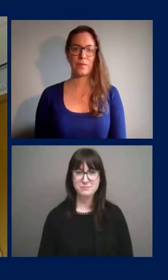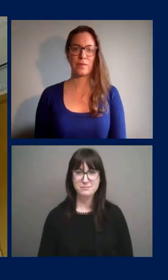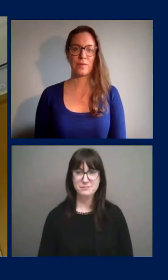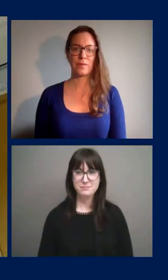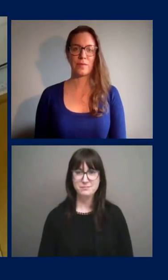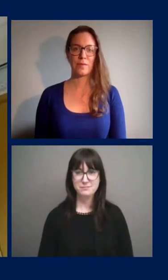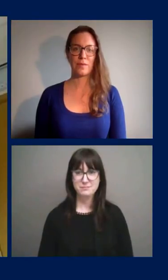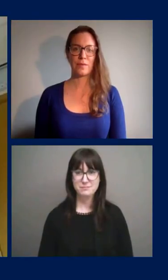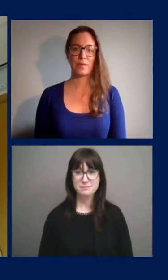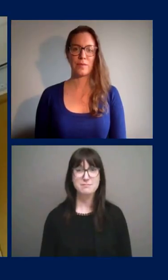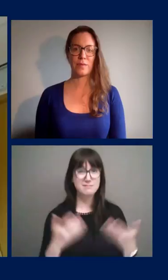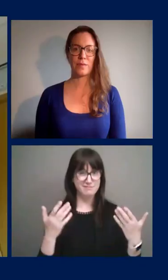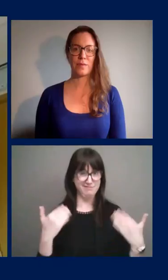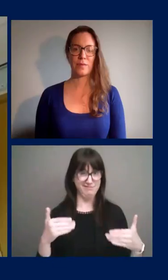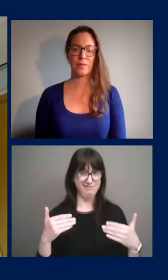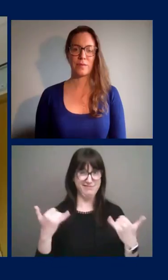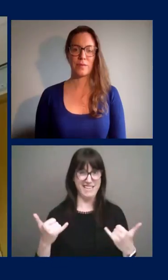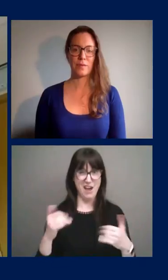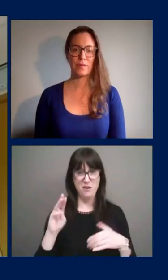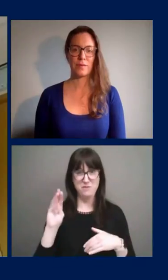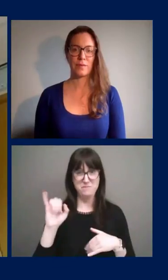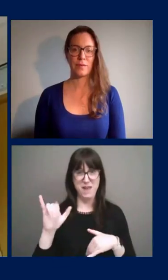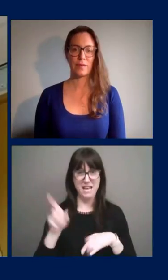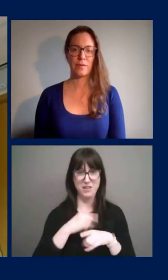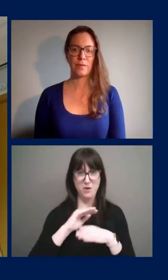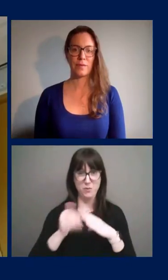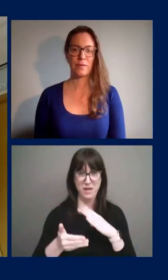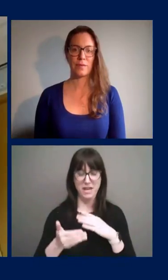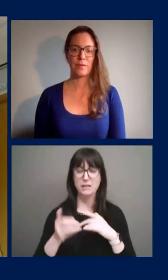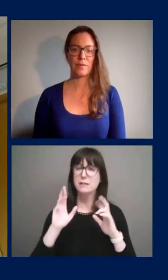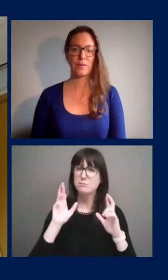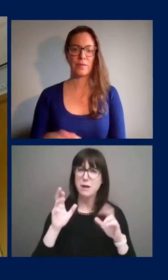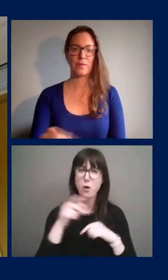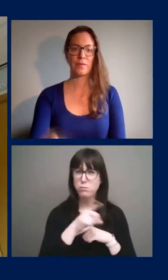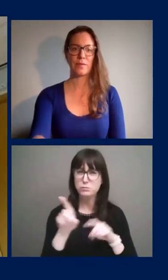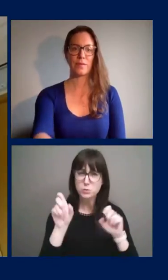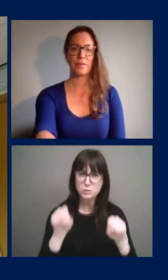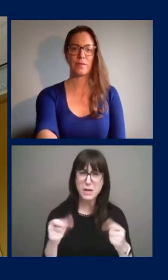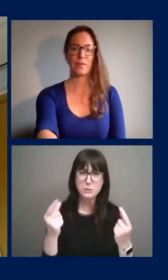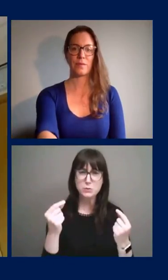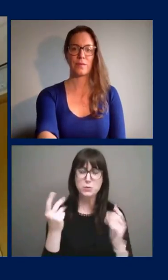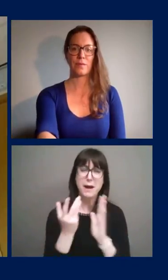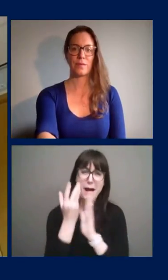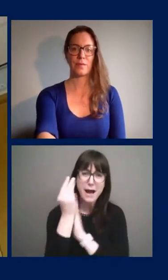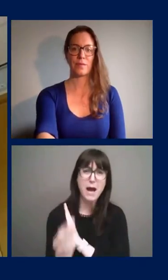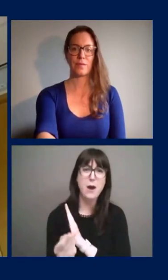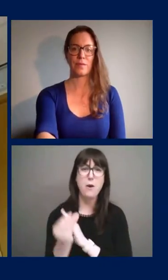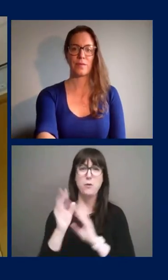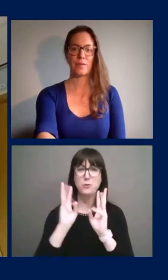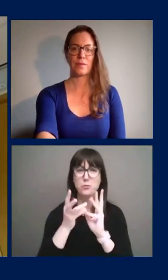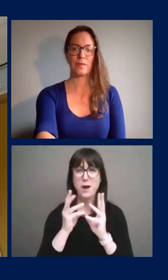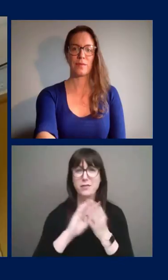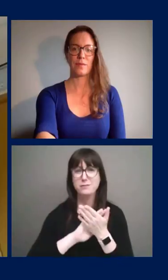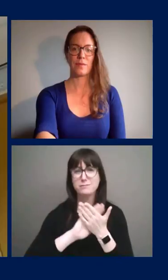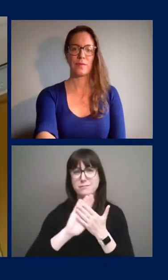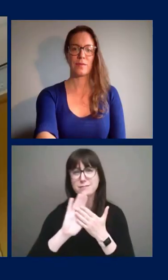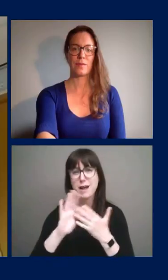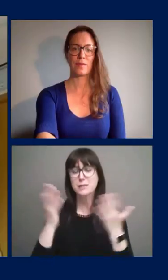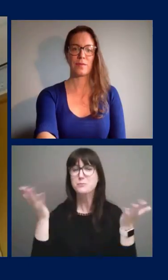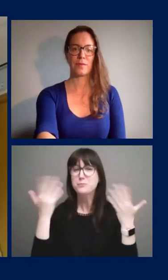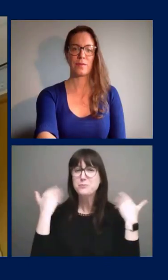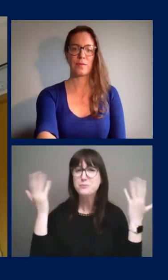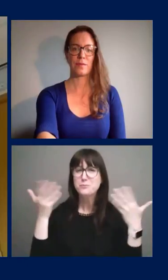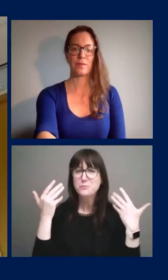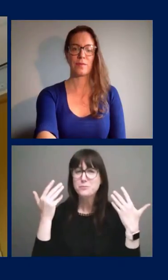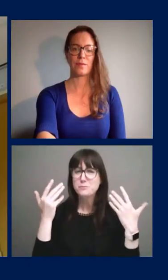So as we start our long weekend, I hope all residents can take some time to enjoy the weather and being outdoors. Please remember to stay